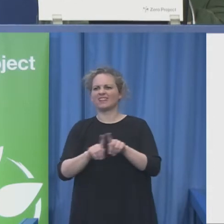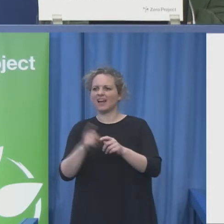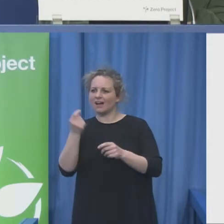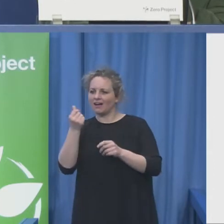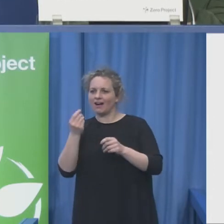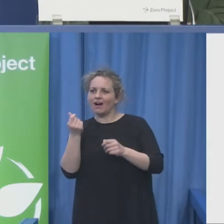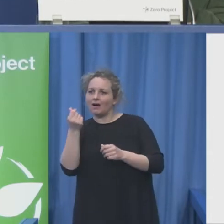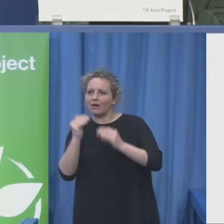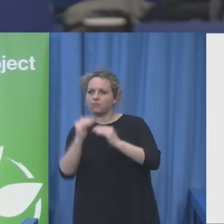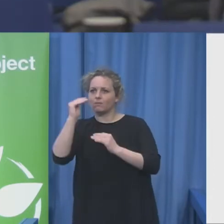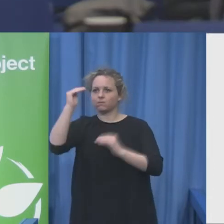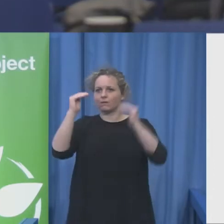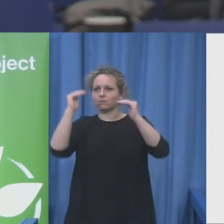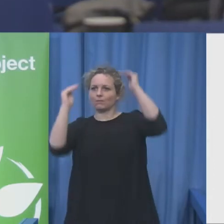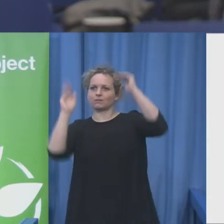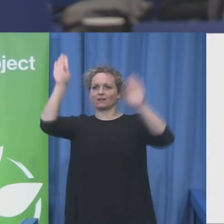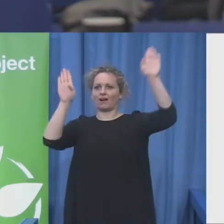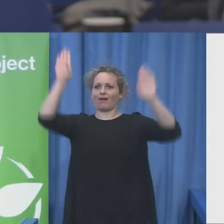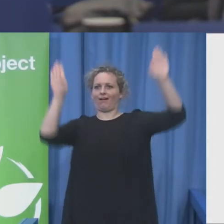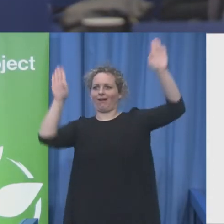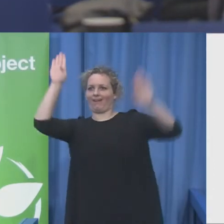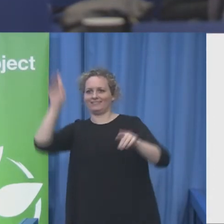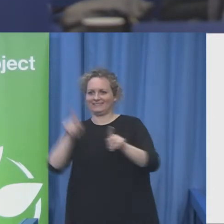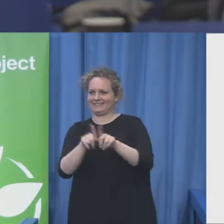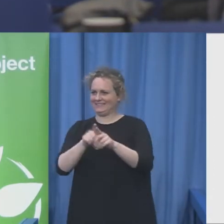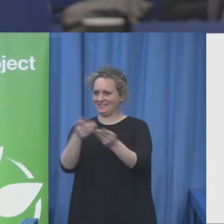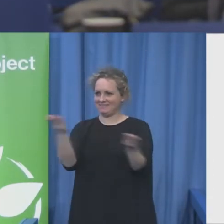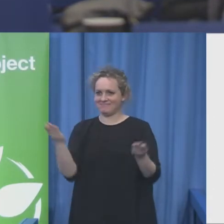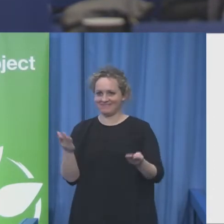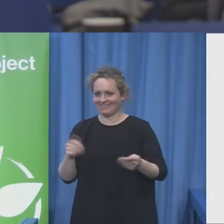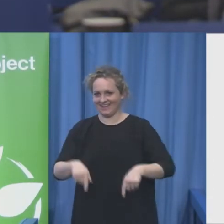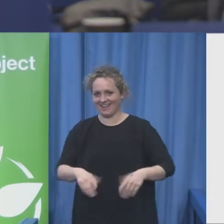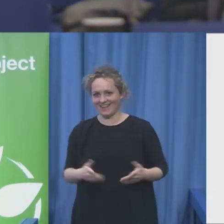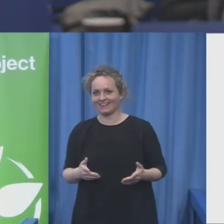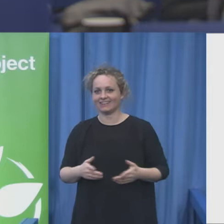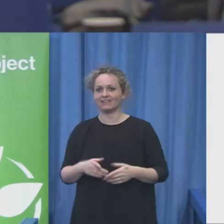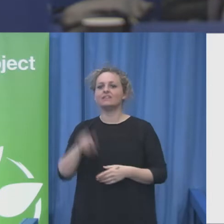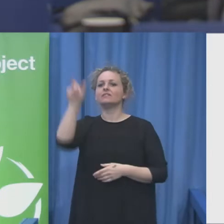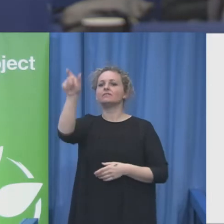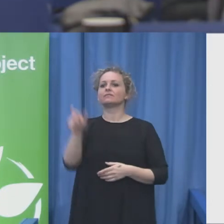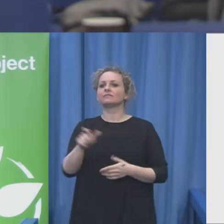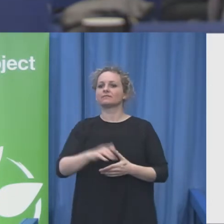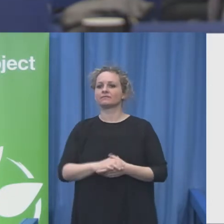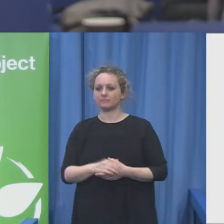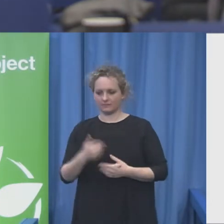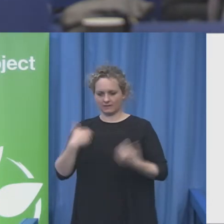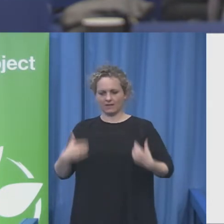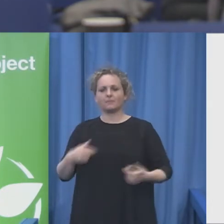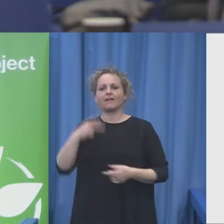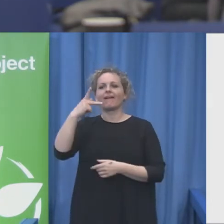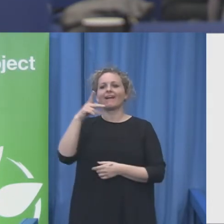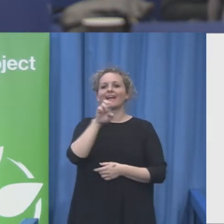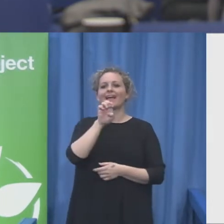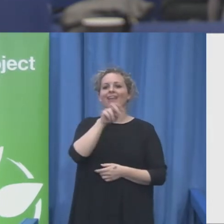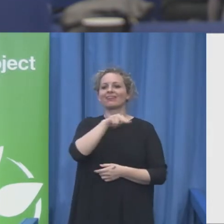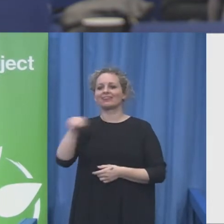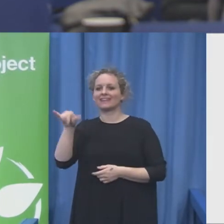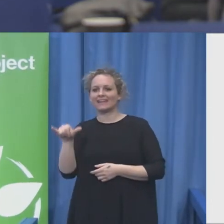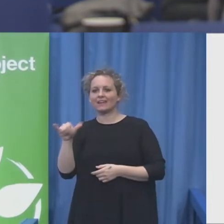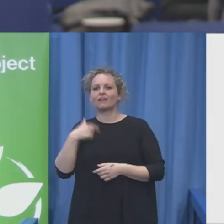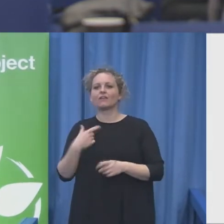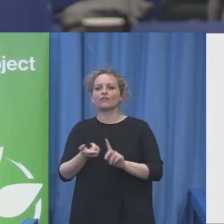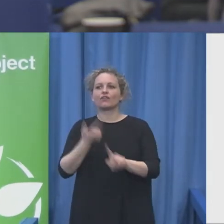Kenney from Israel. And my question for Susan, do you have a work with